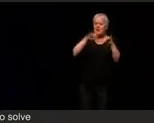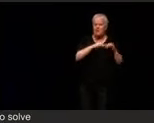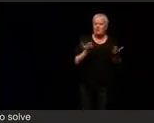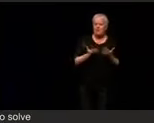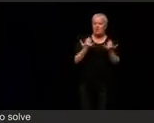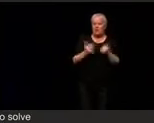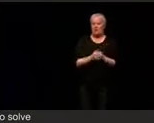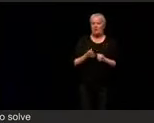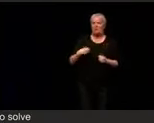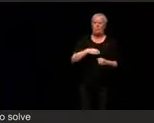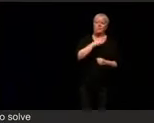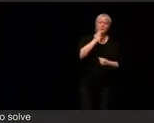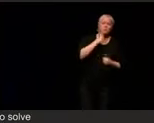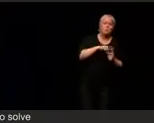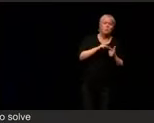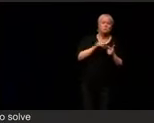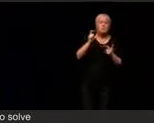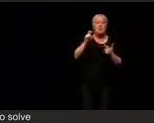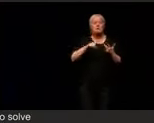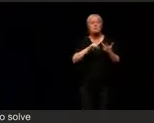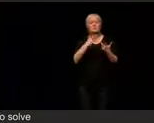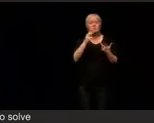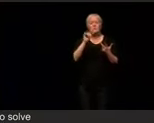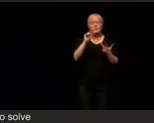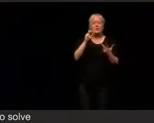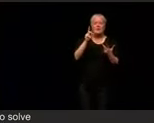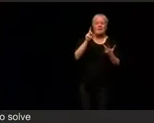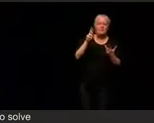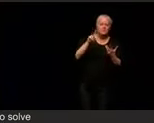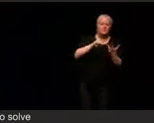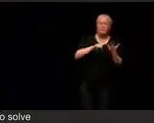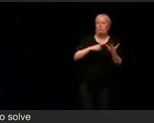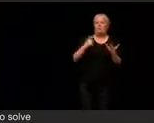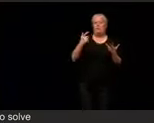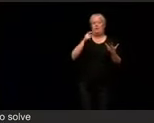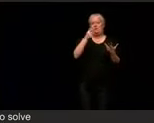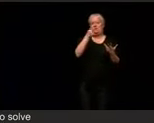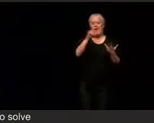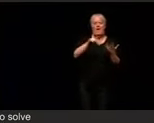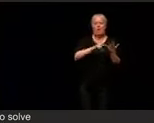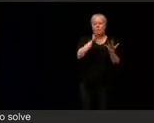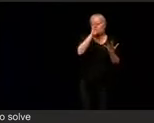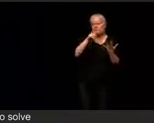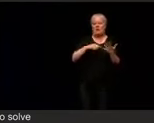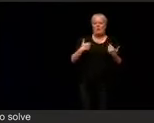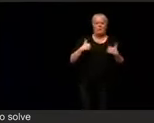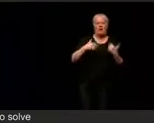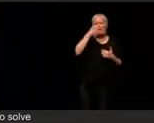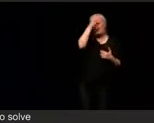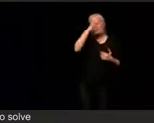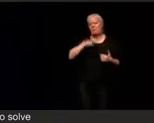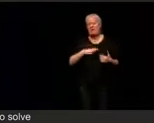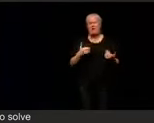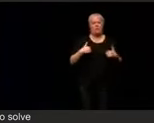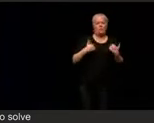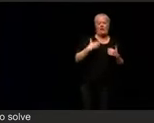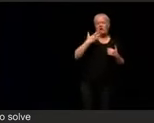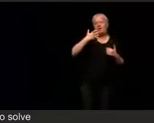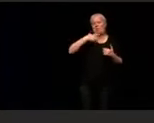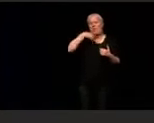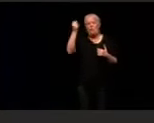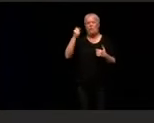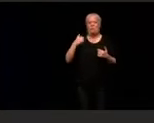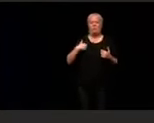Hindu, we're believers, we're non-believers, we're gay, we are straight, we are young, are older, we are women, we are men, we are citizens, we are